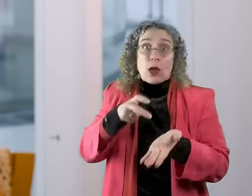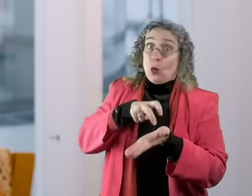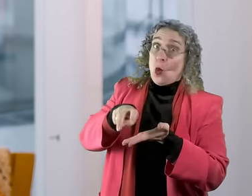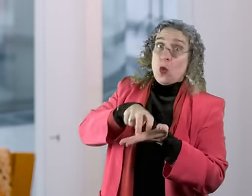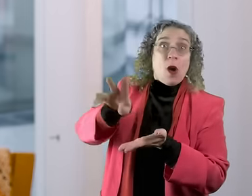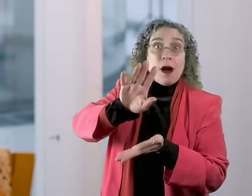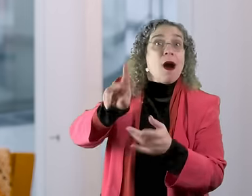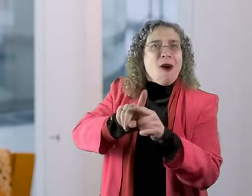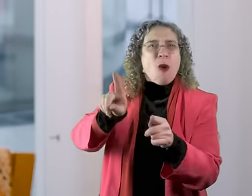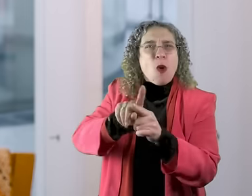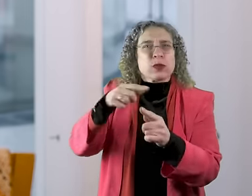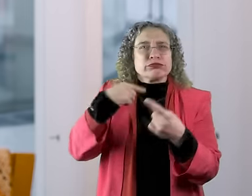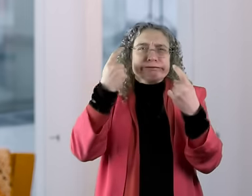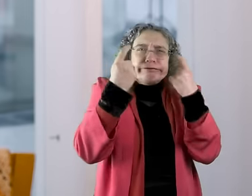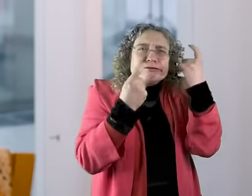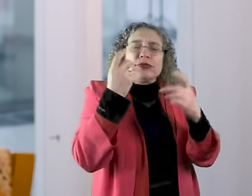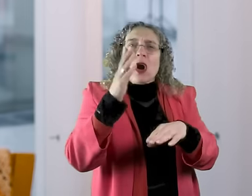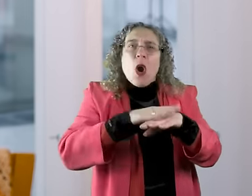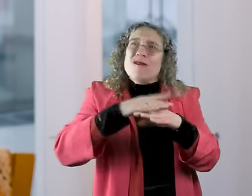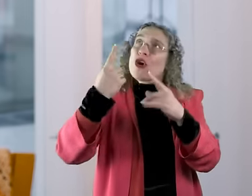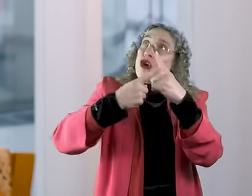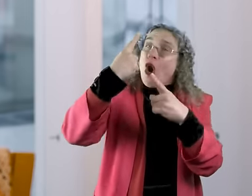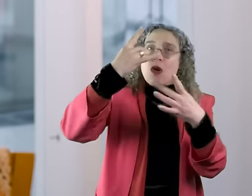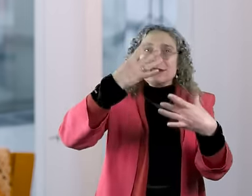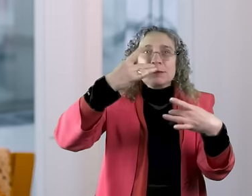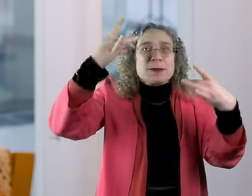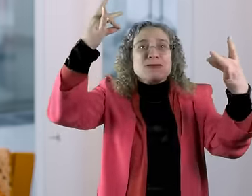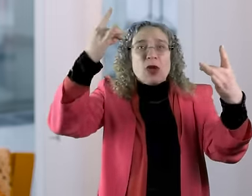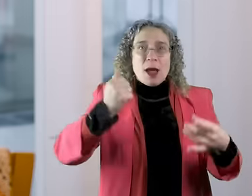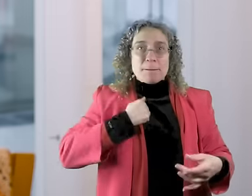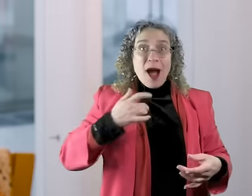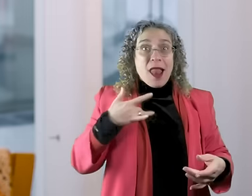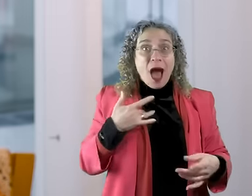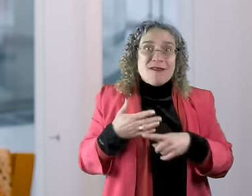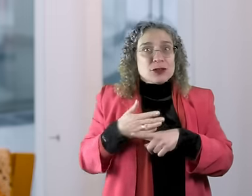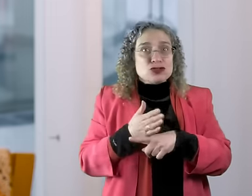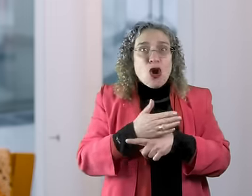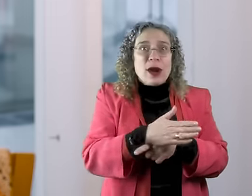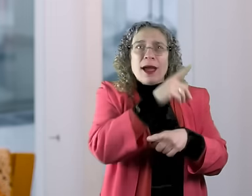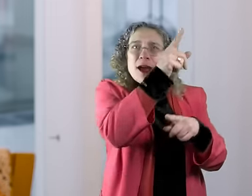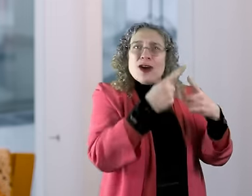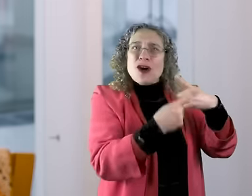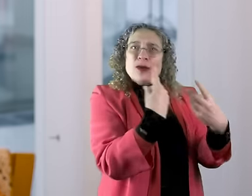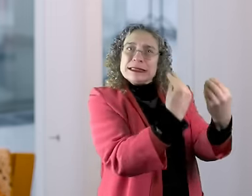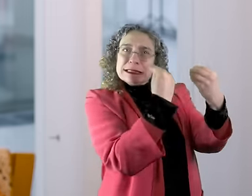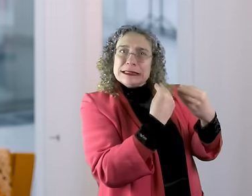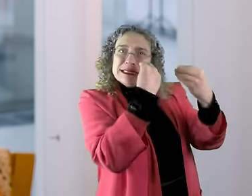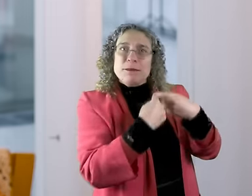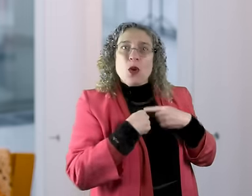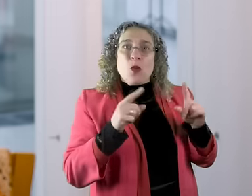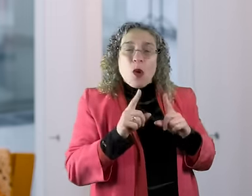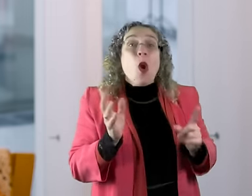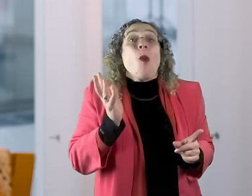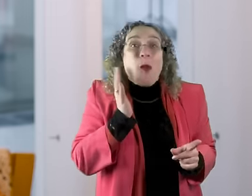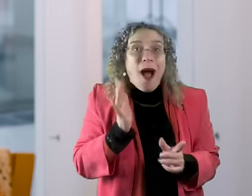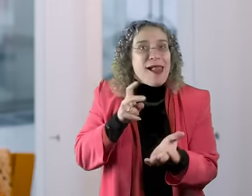as we seek the presence of God in the surroundings of the meditation and listen out for God's wisdom that we can carry into